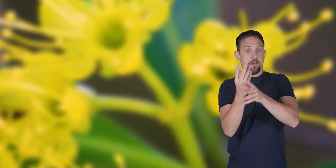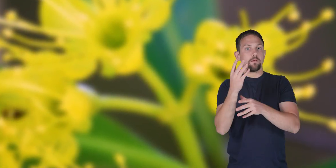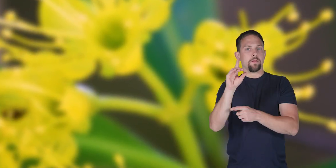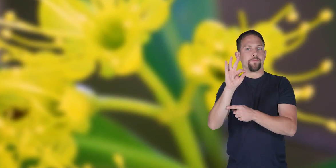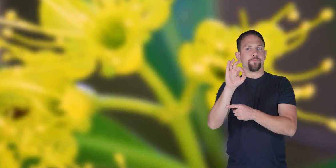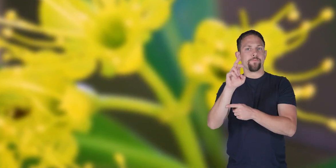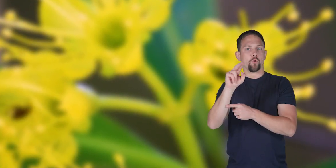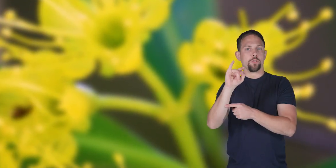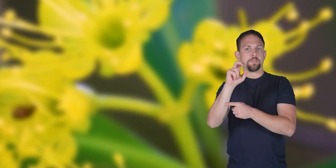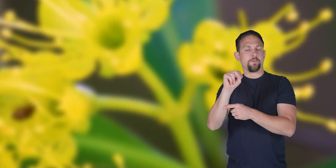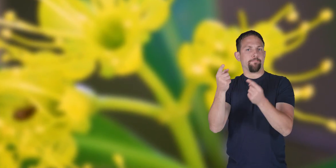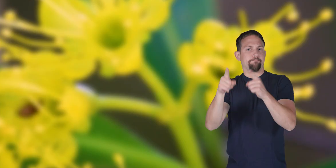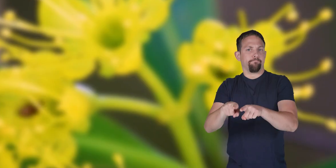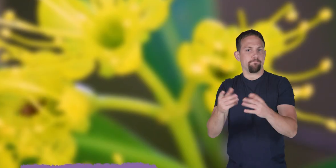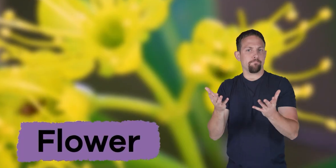take place